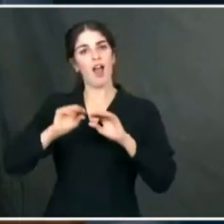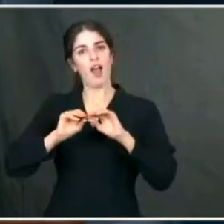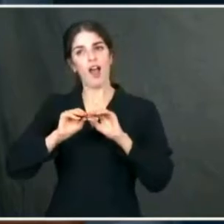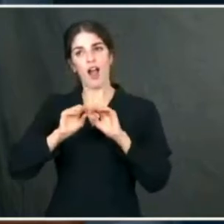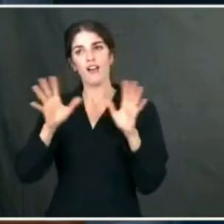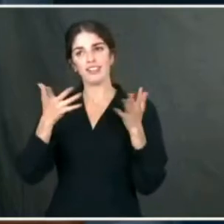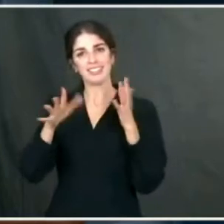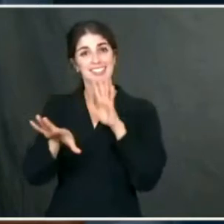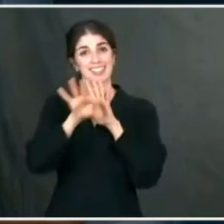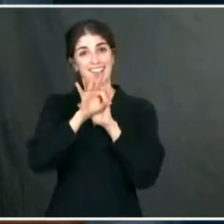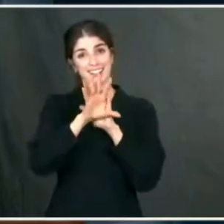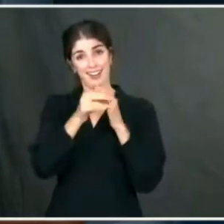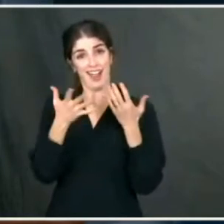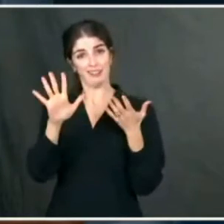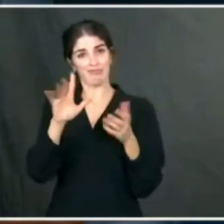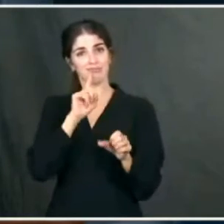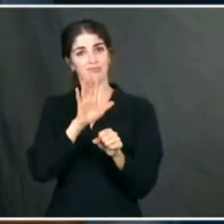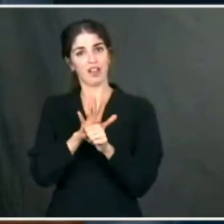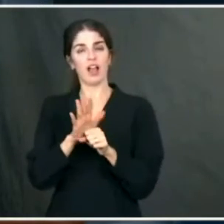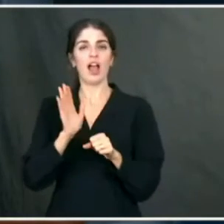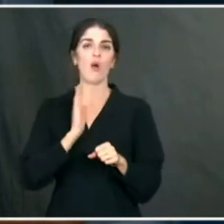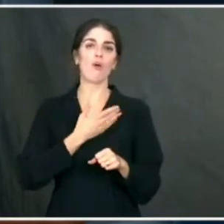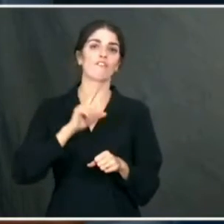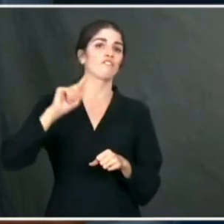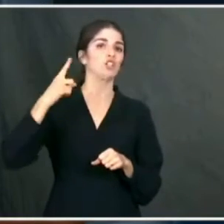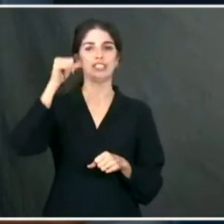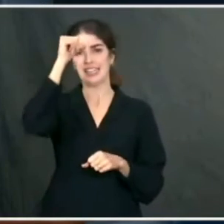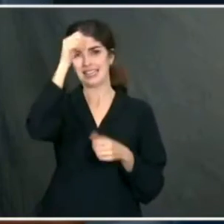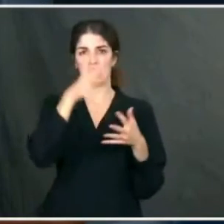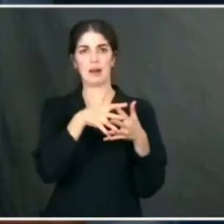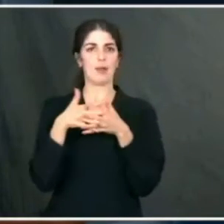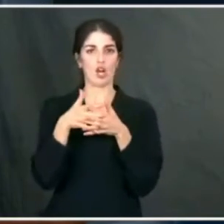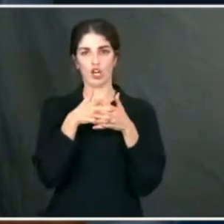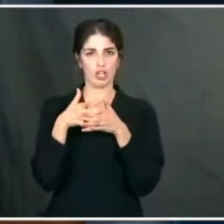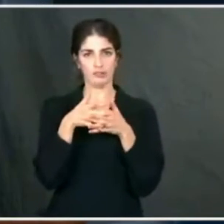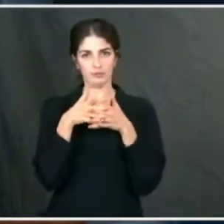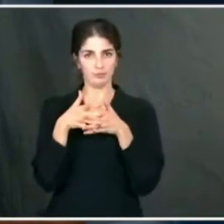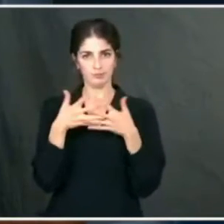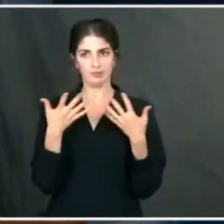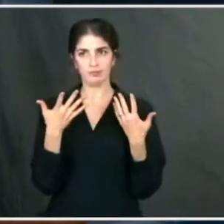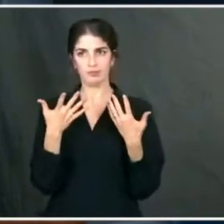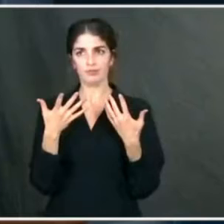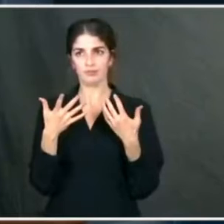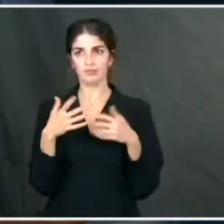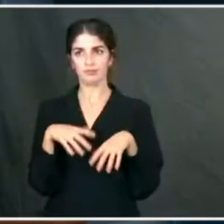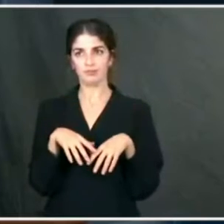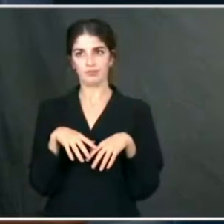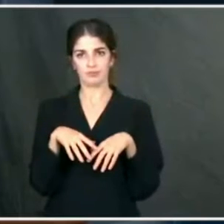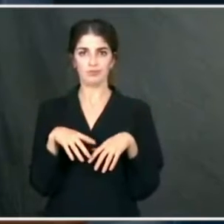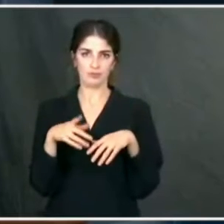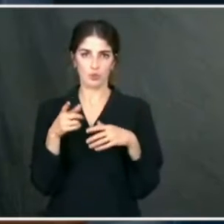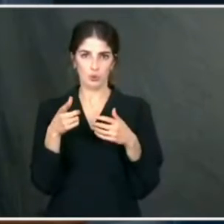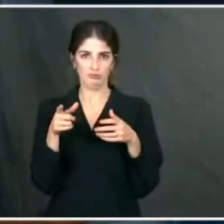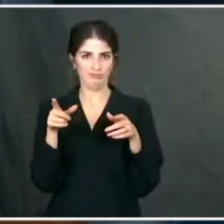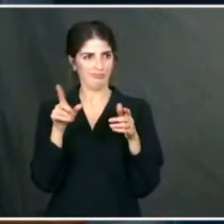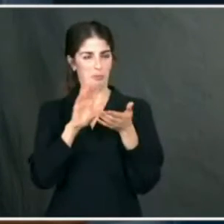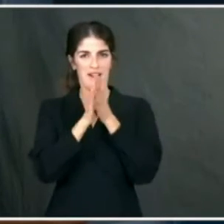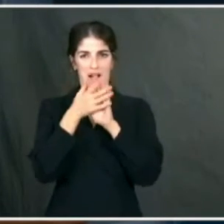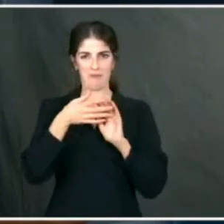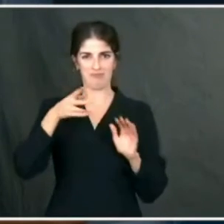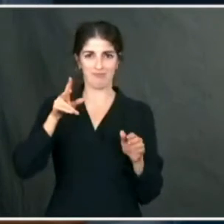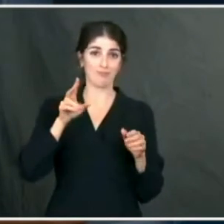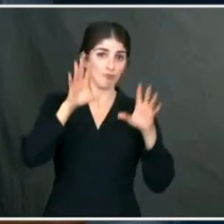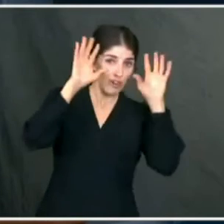she was sworn in the first Indian American to serve as president or vice president. Certainly a historic moment